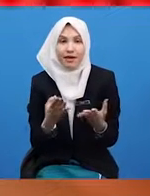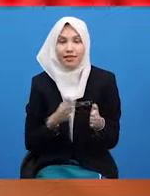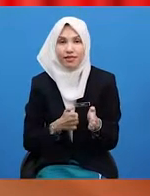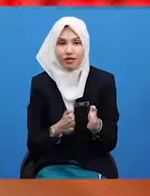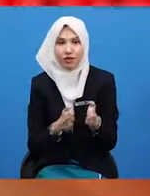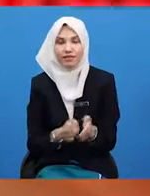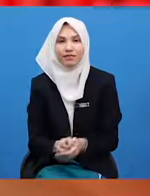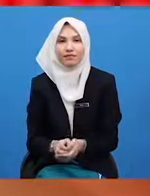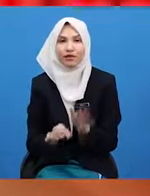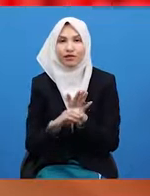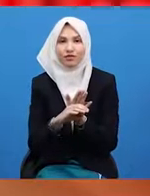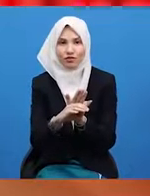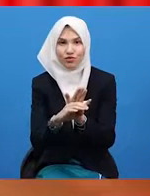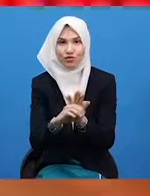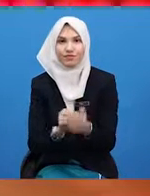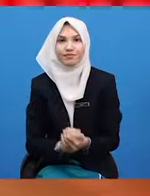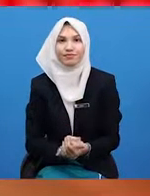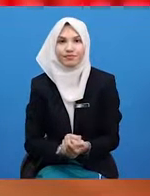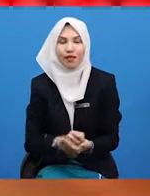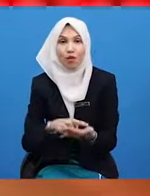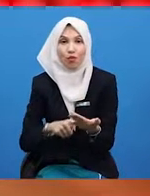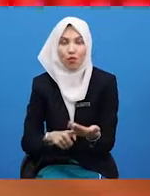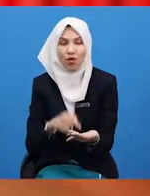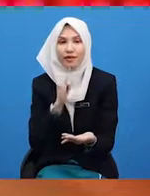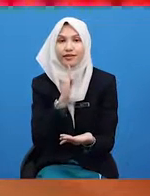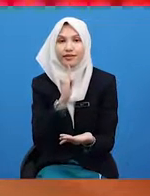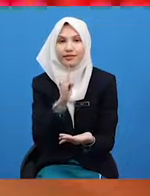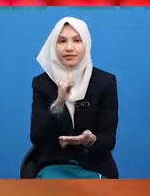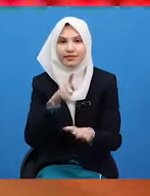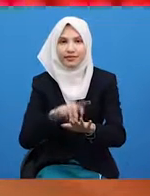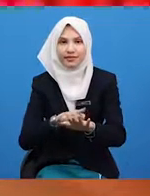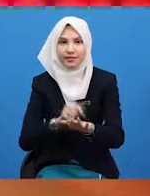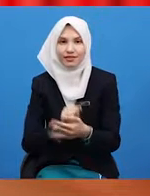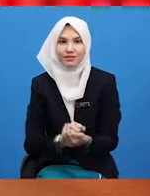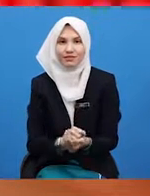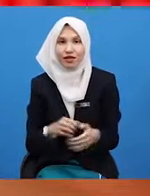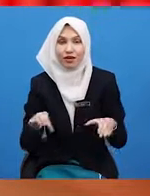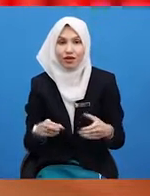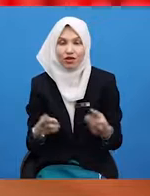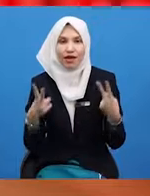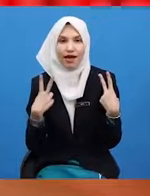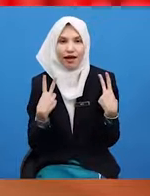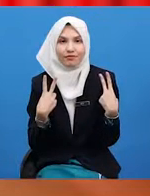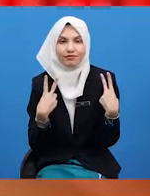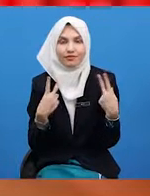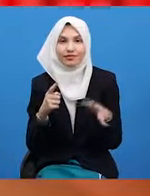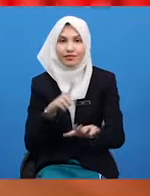such as, what is the time? Do you have the time?